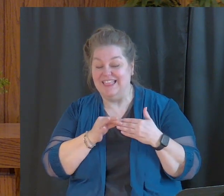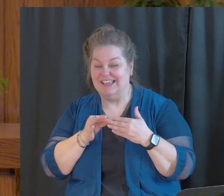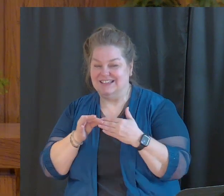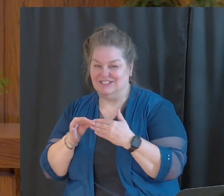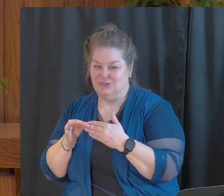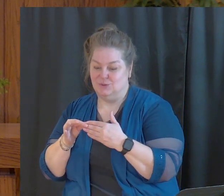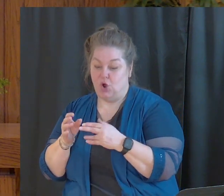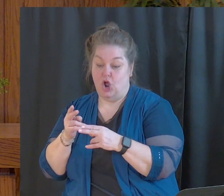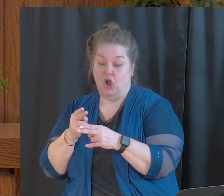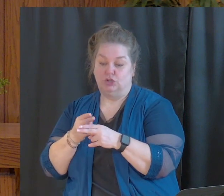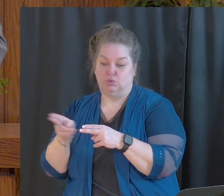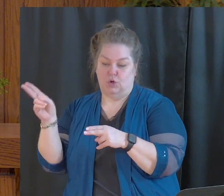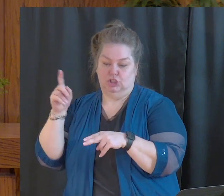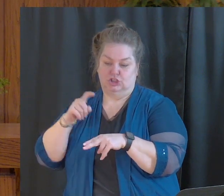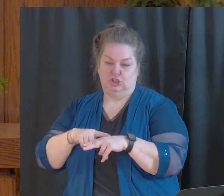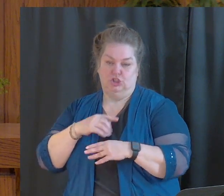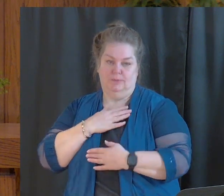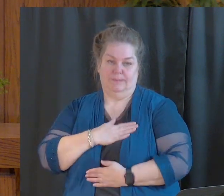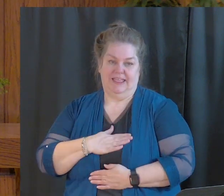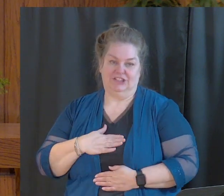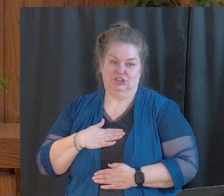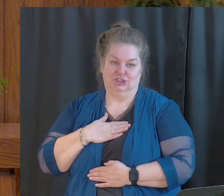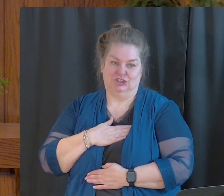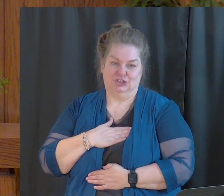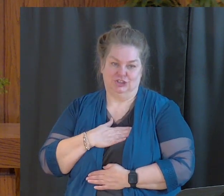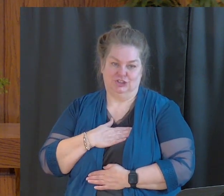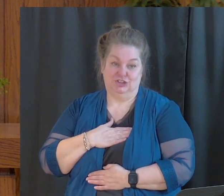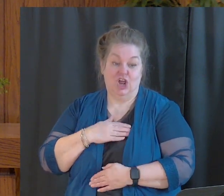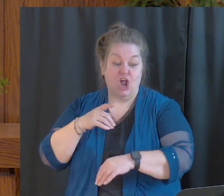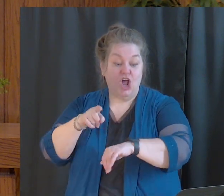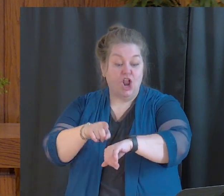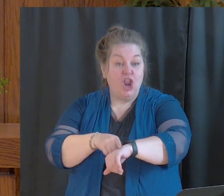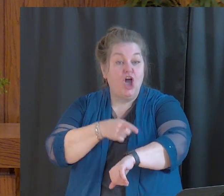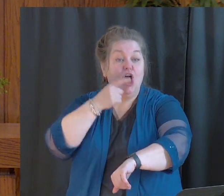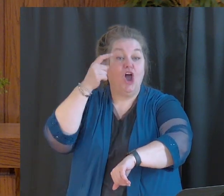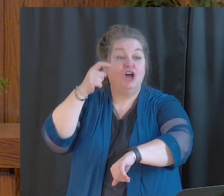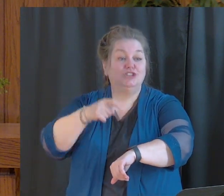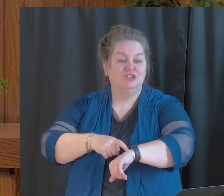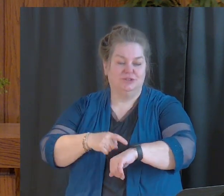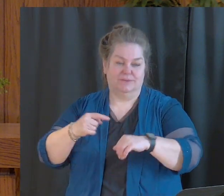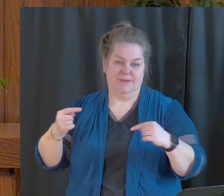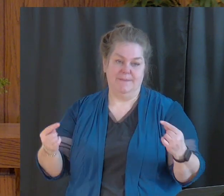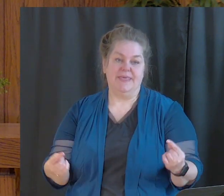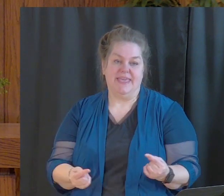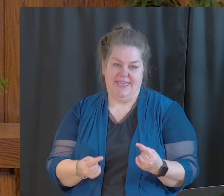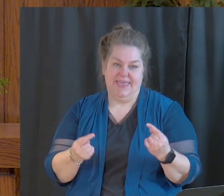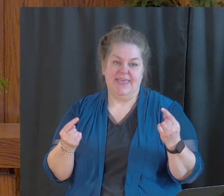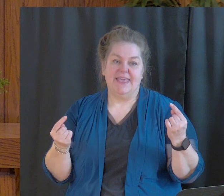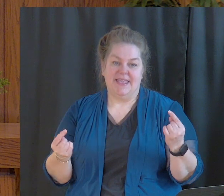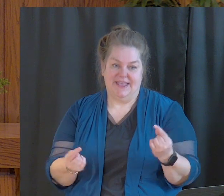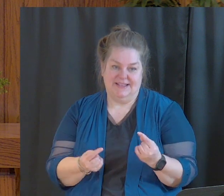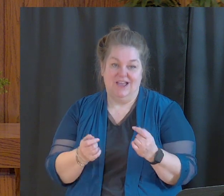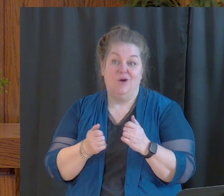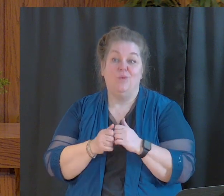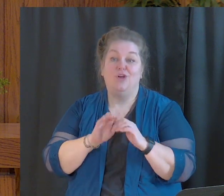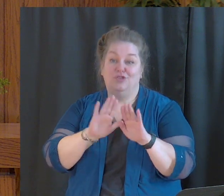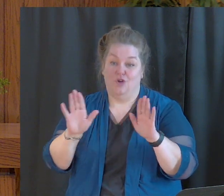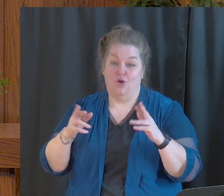-term pleasure and long-term pain in our relationship with Christ.